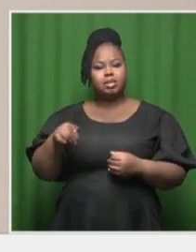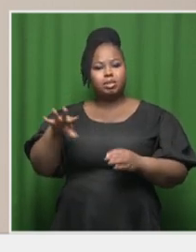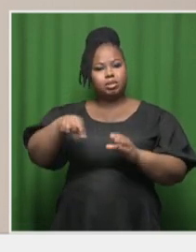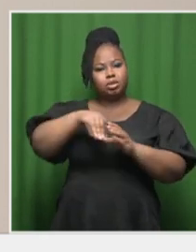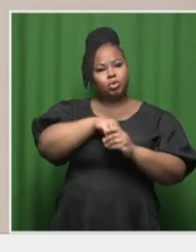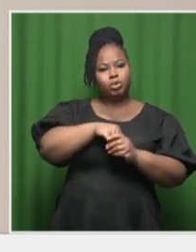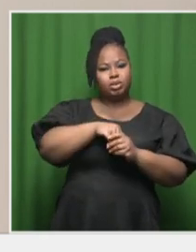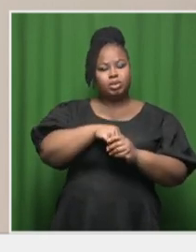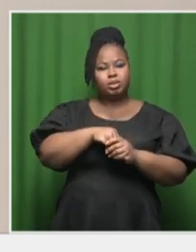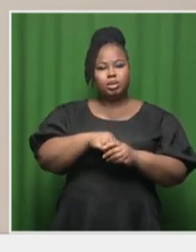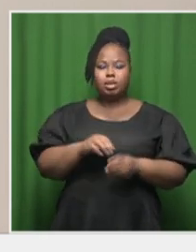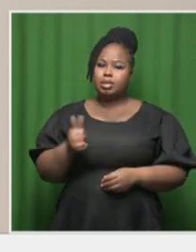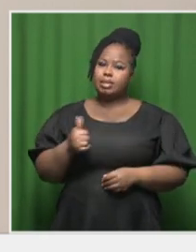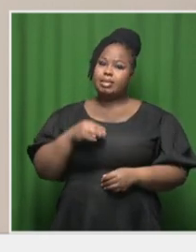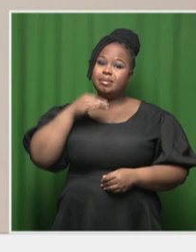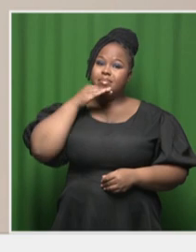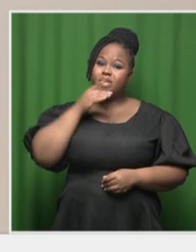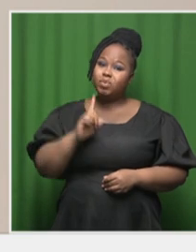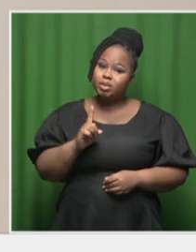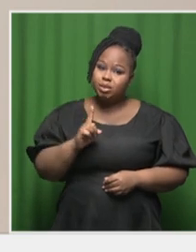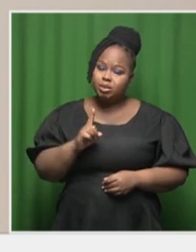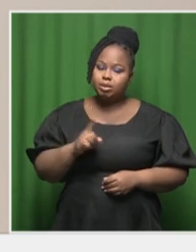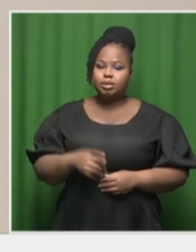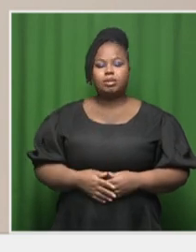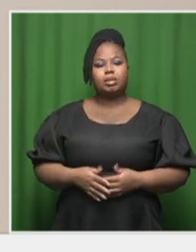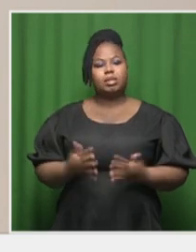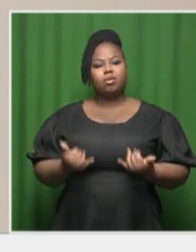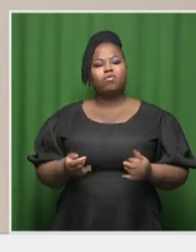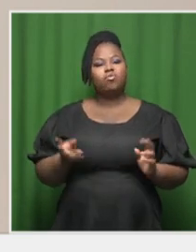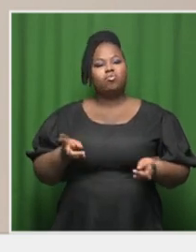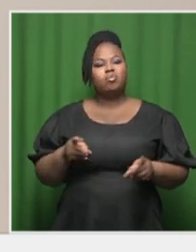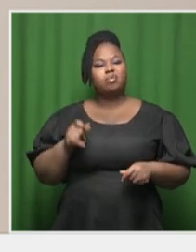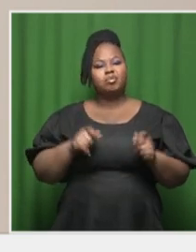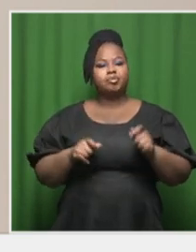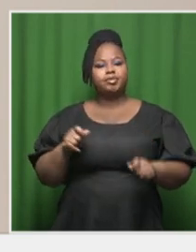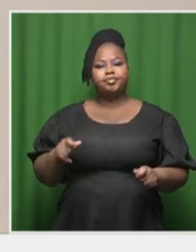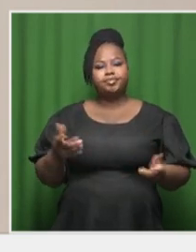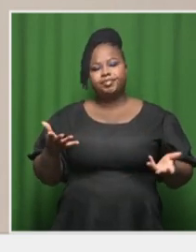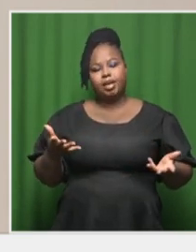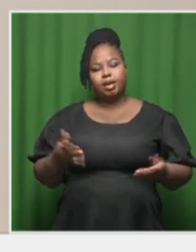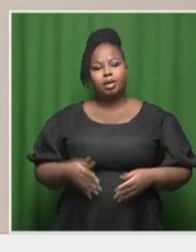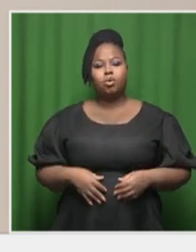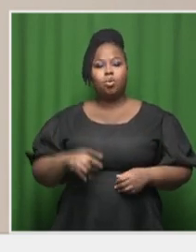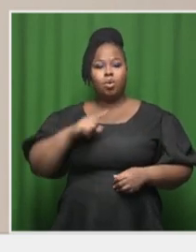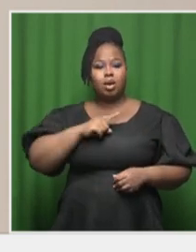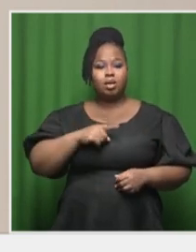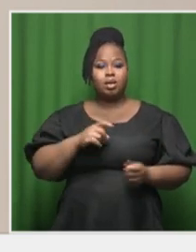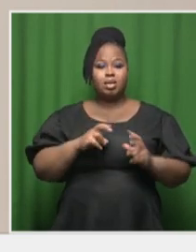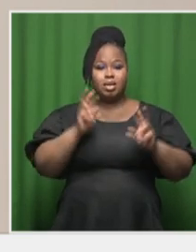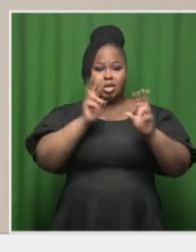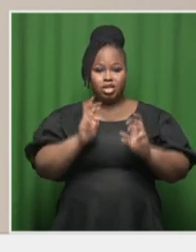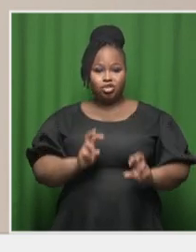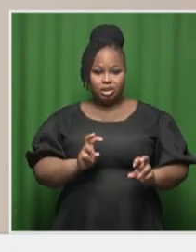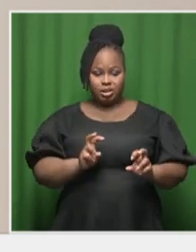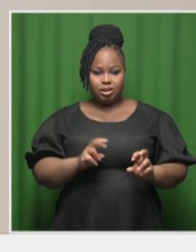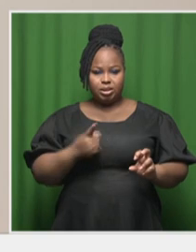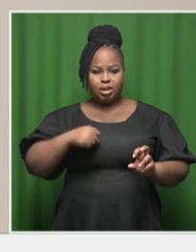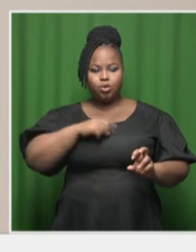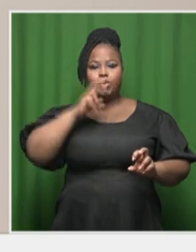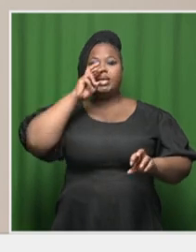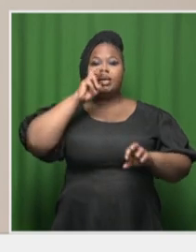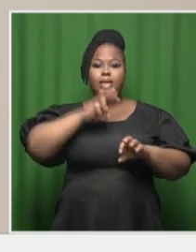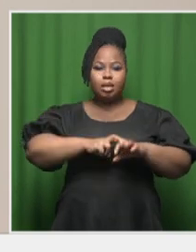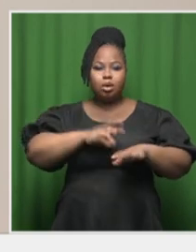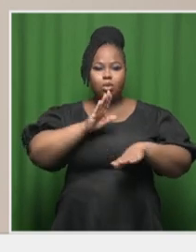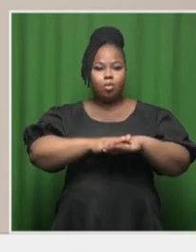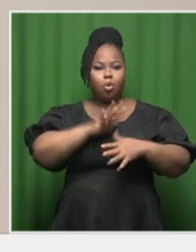So, what that means for a normal citizen is that the power generation that we so much need on the